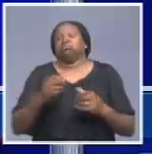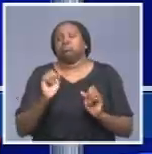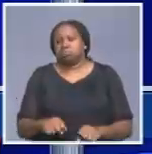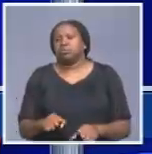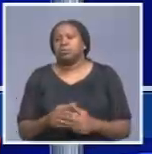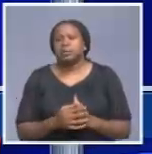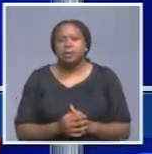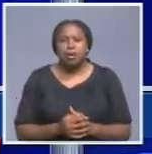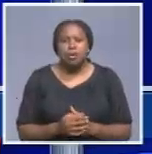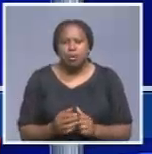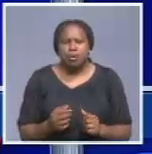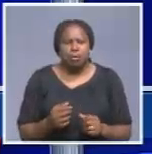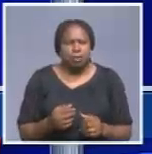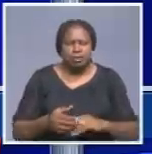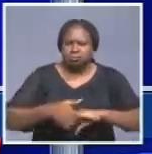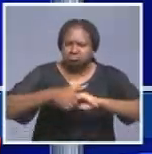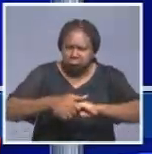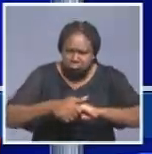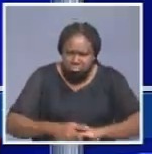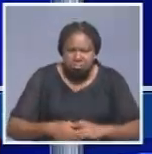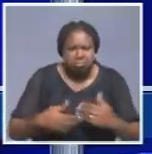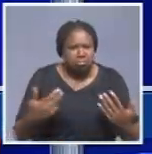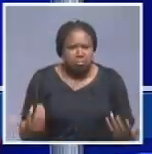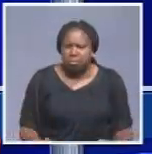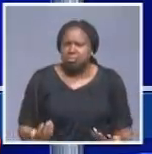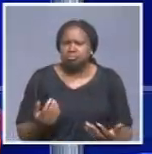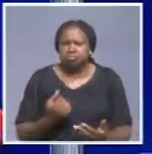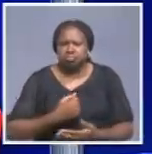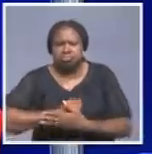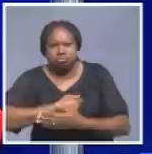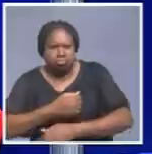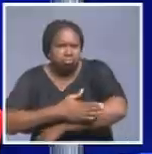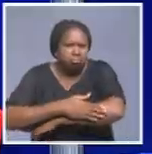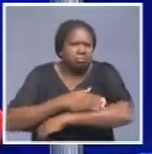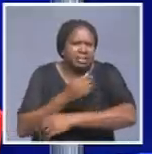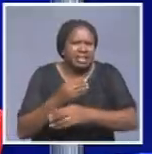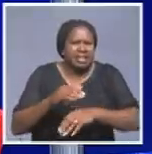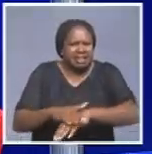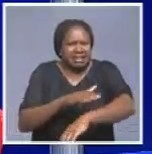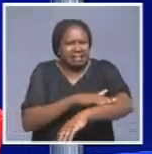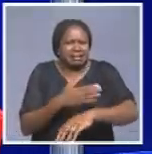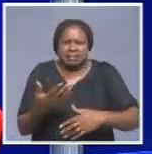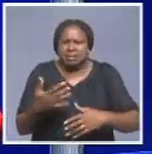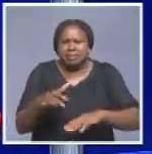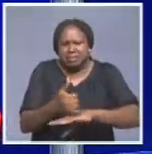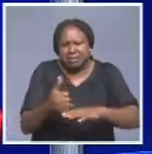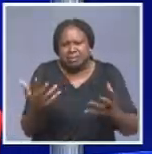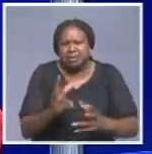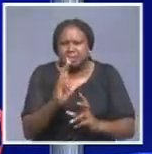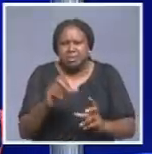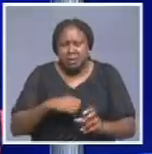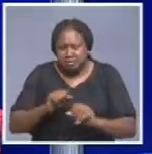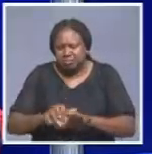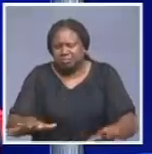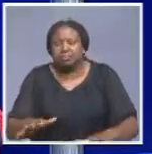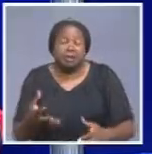contact, like shaking hands or whatever, or having touch on a surface where the virus might